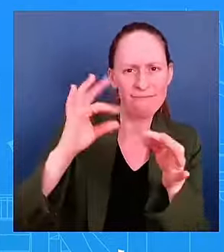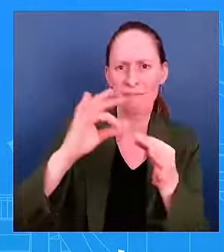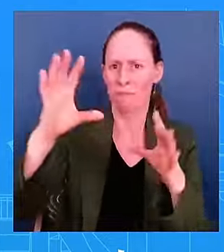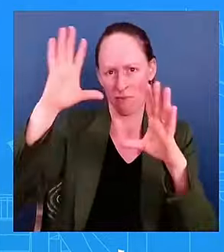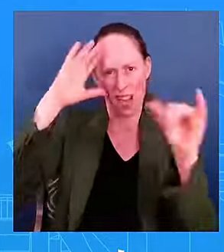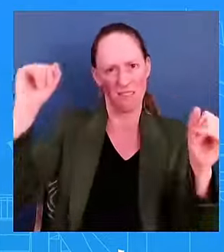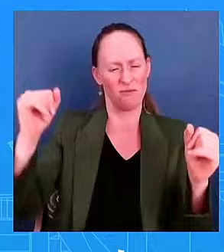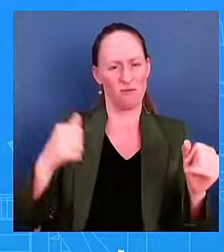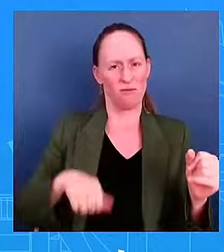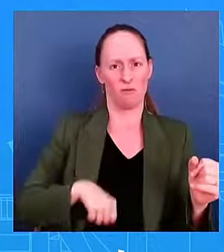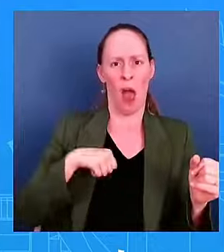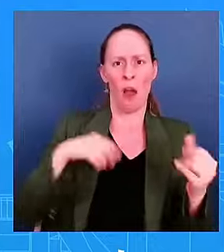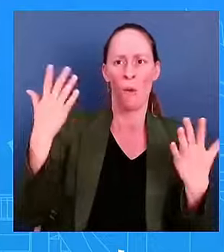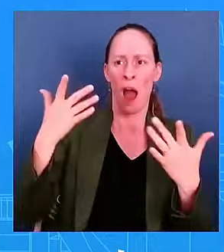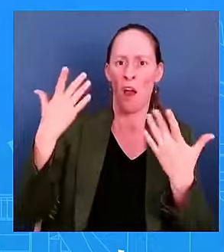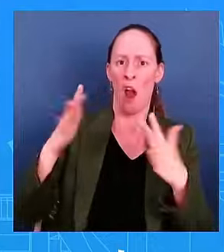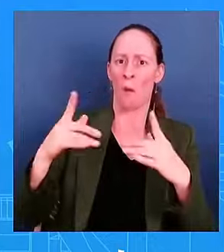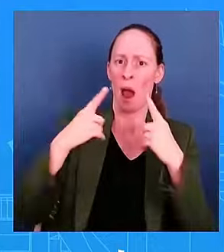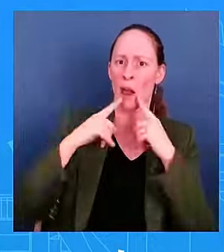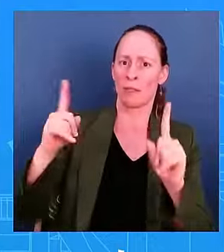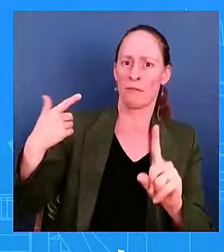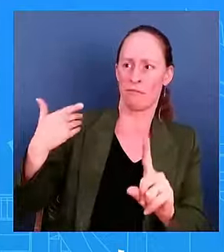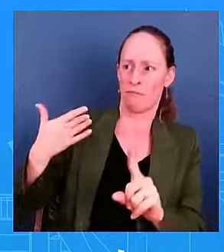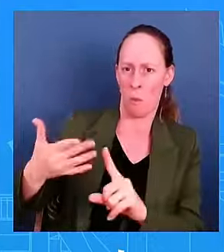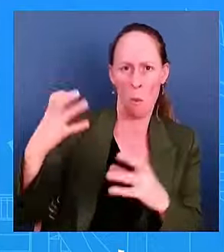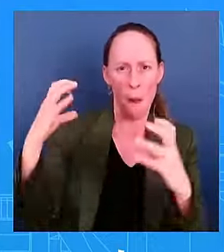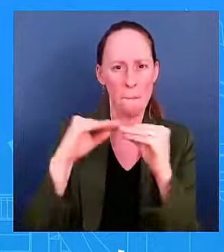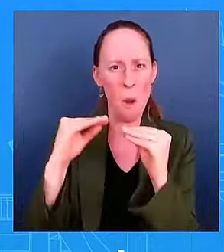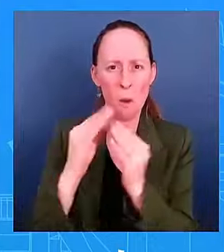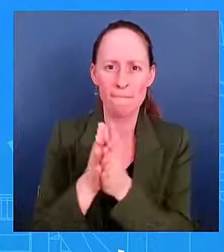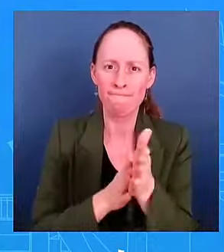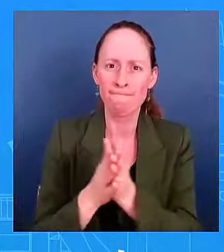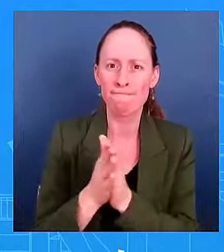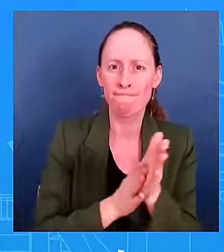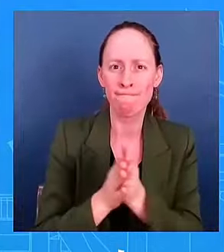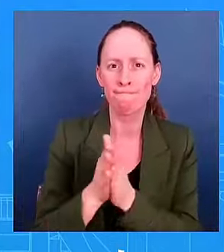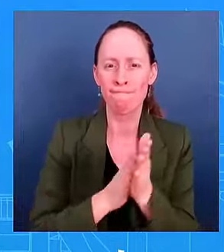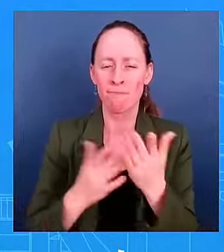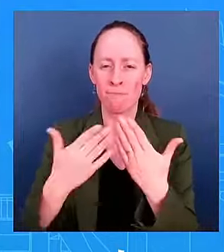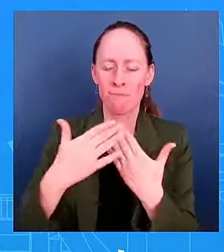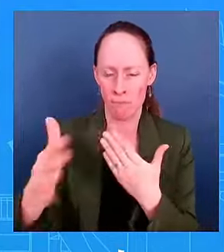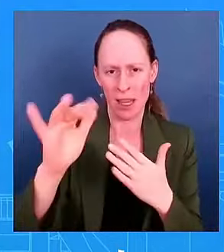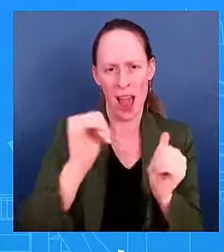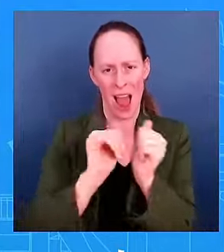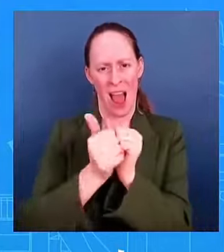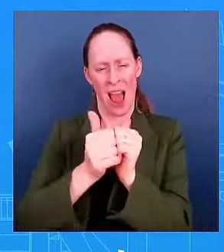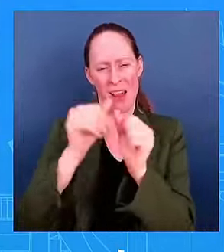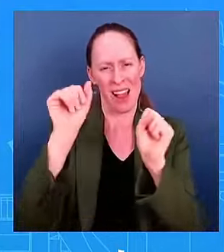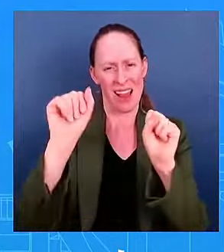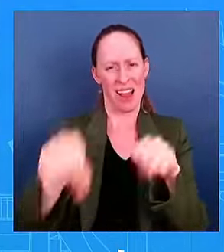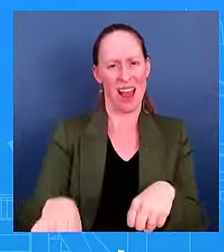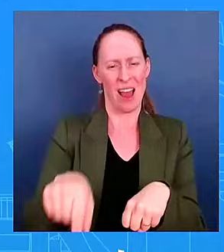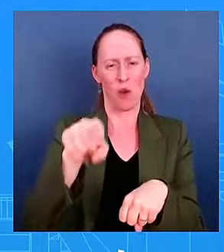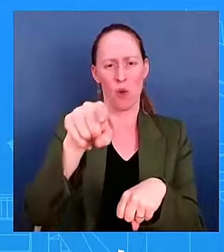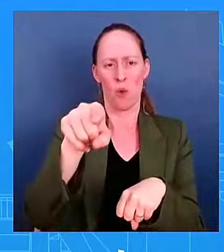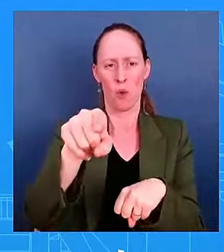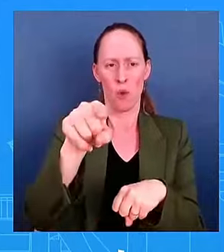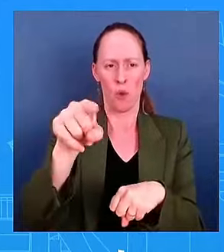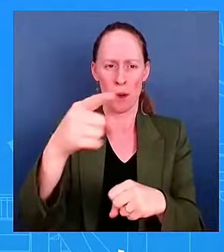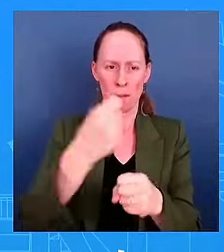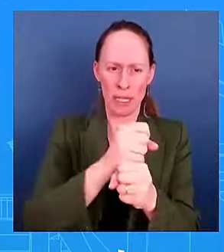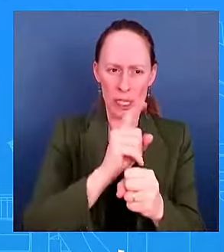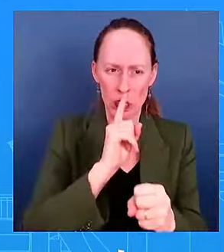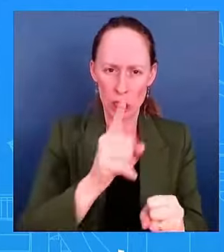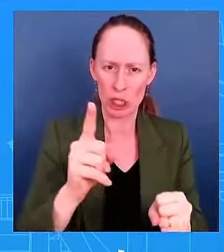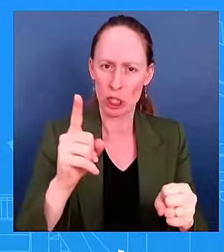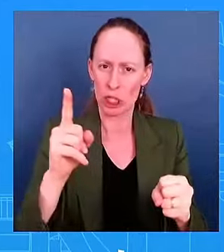I'm trying to understand how that's relevant to an assessment, self-reflection by him on